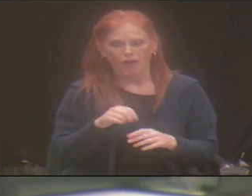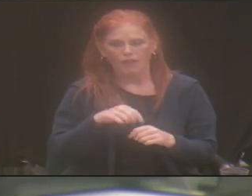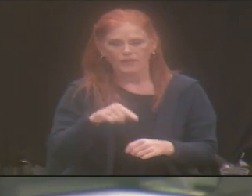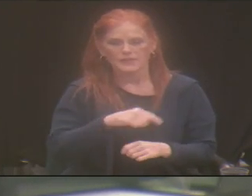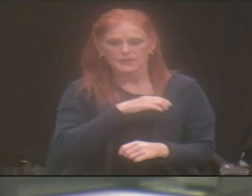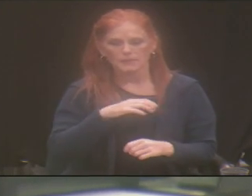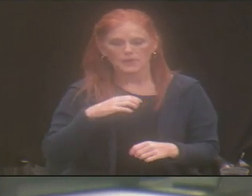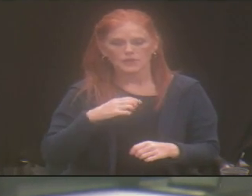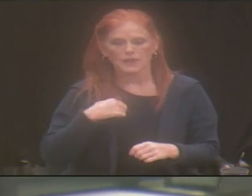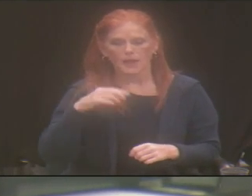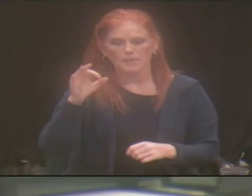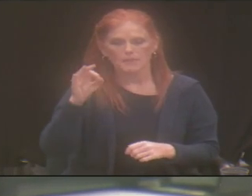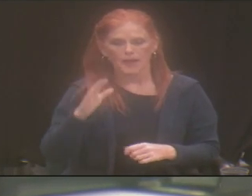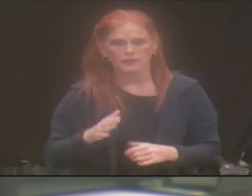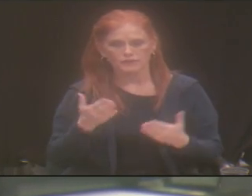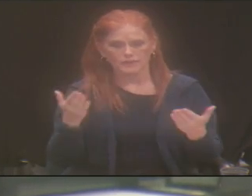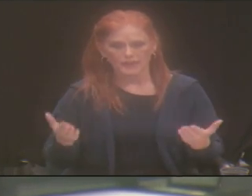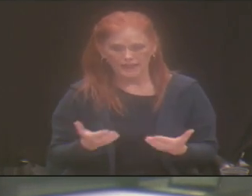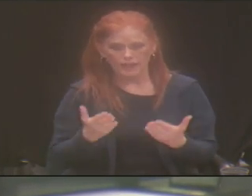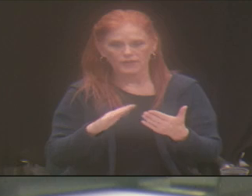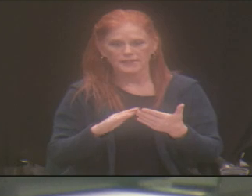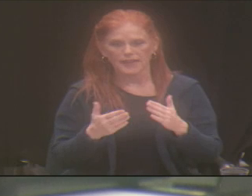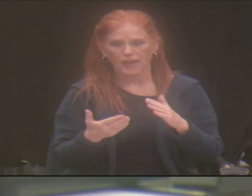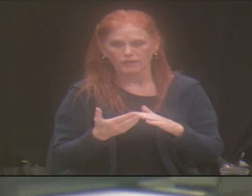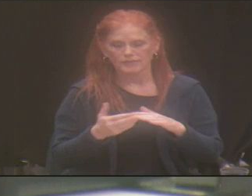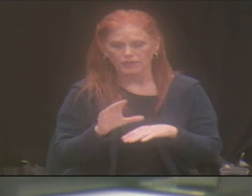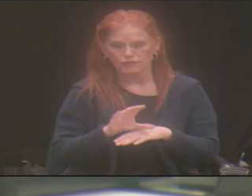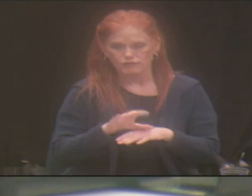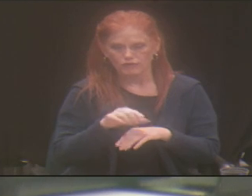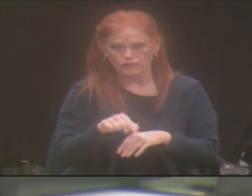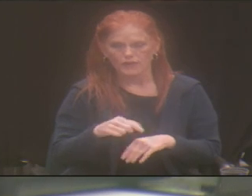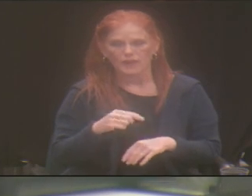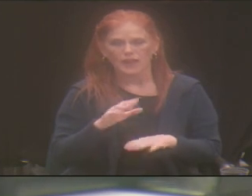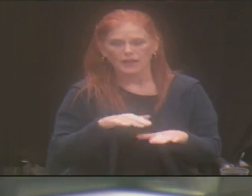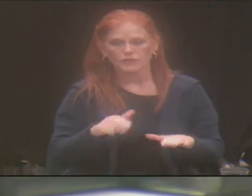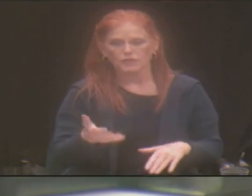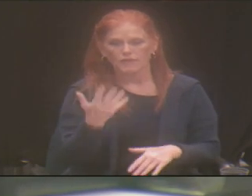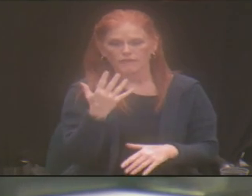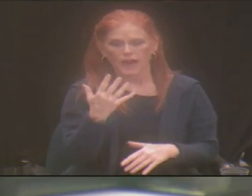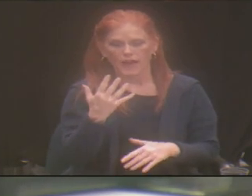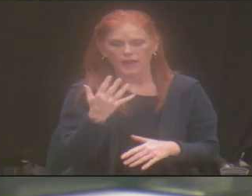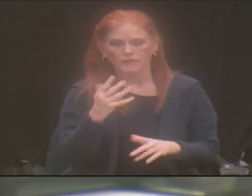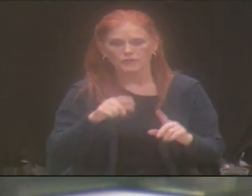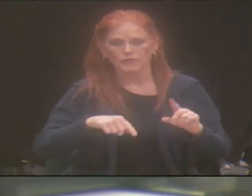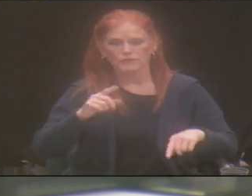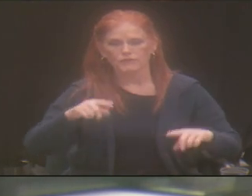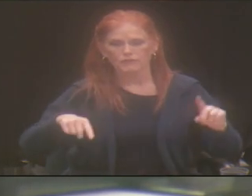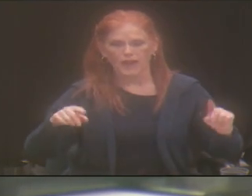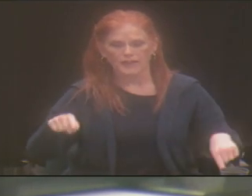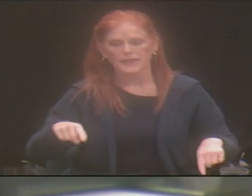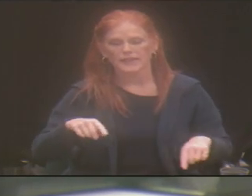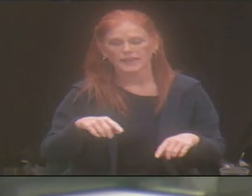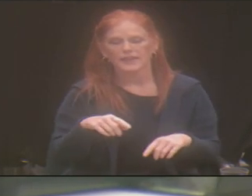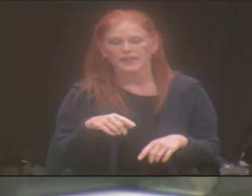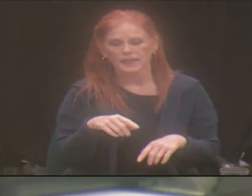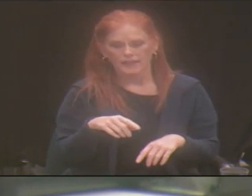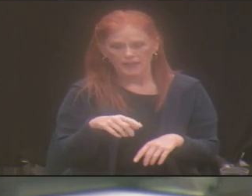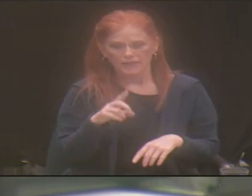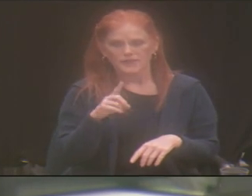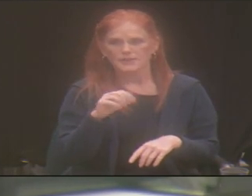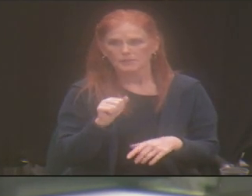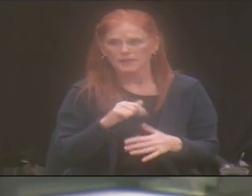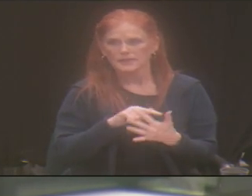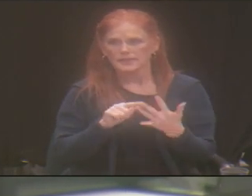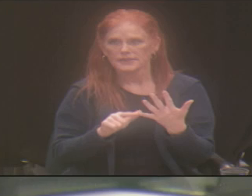I am a pastor here in town, and I have five children with a wide variety of